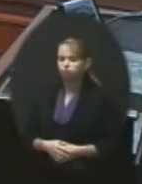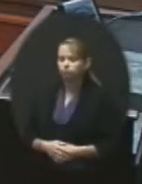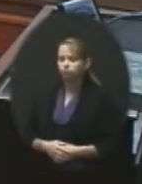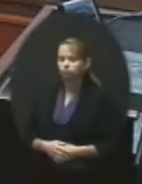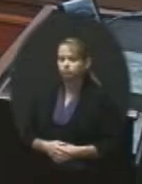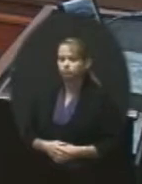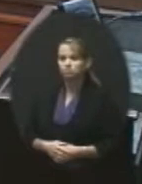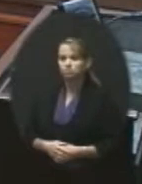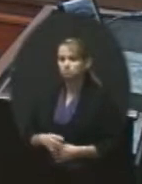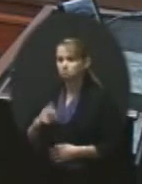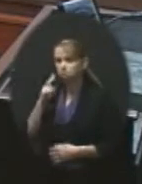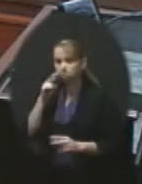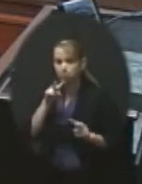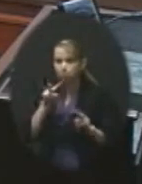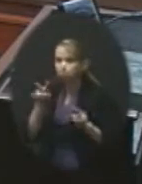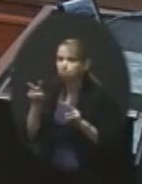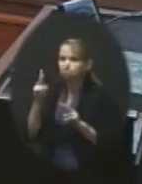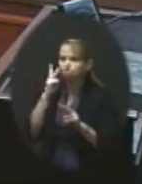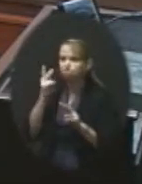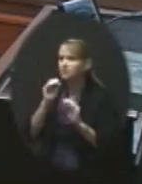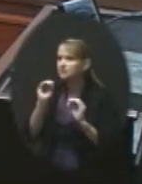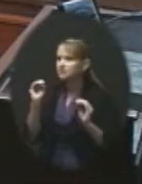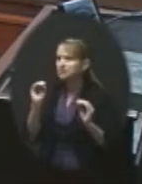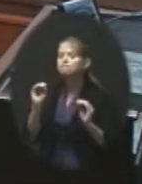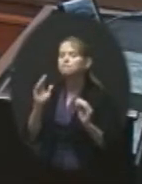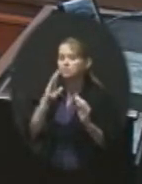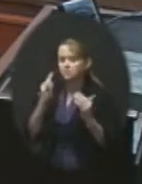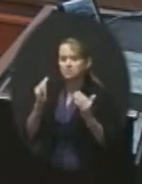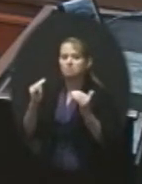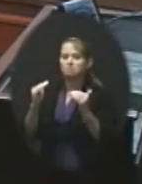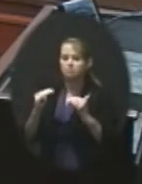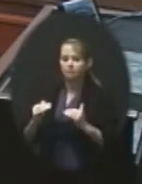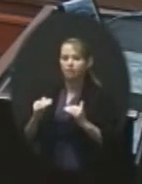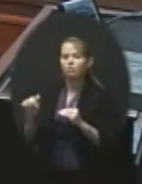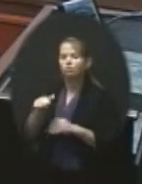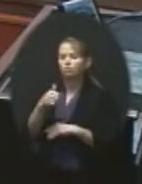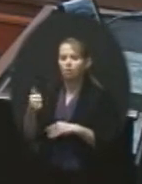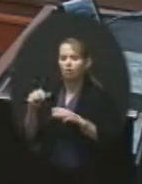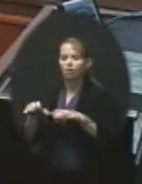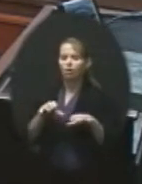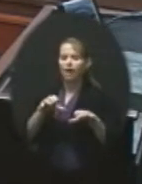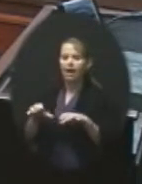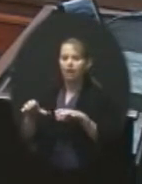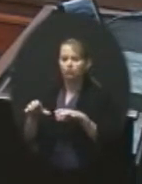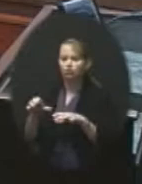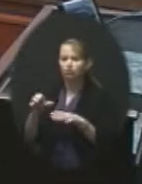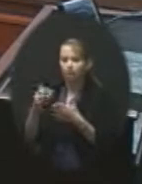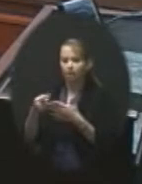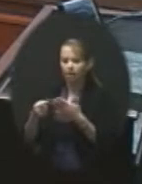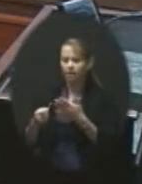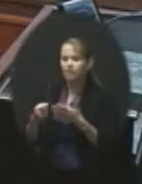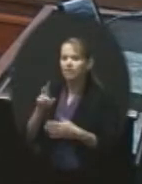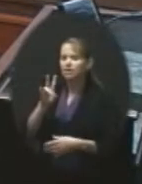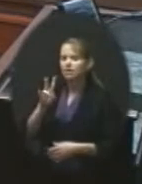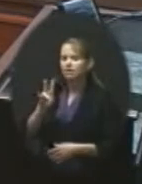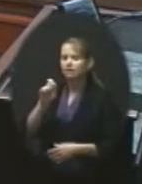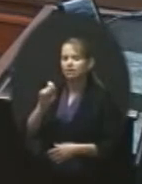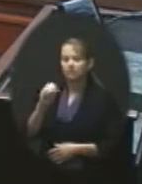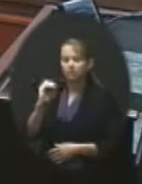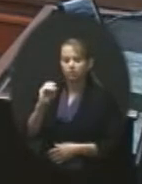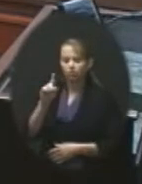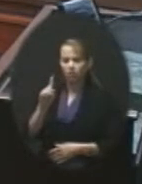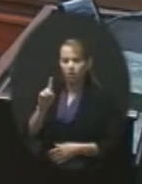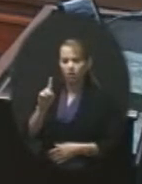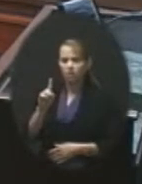Seeing no one, then we will move on to our other action items. 7.01 is the 2013